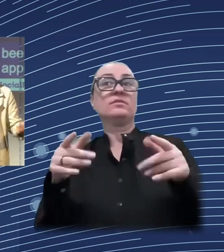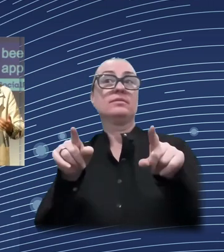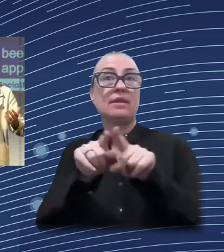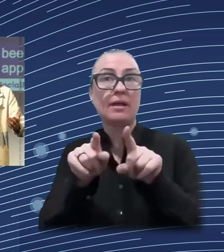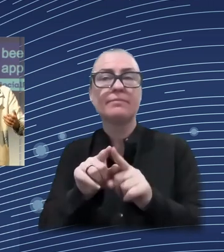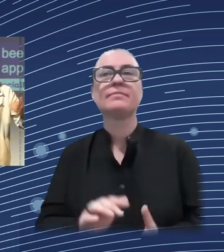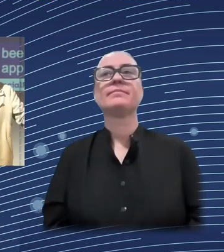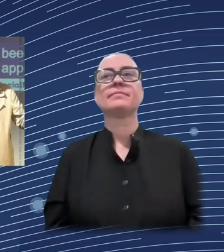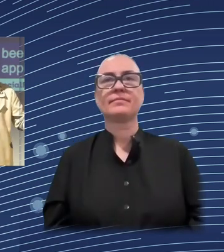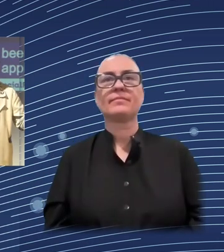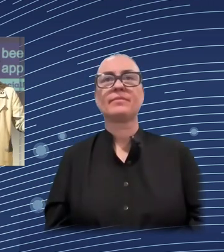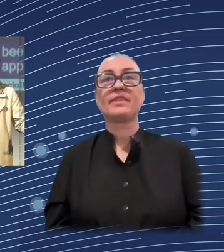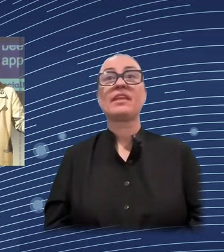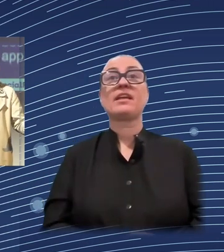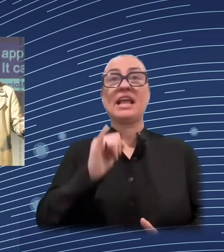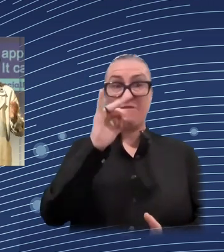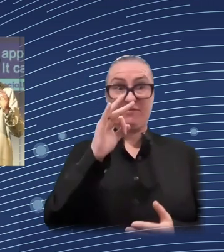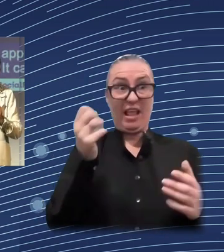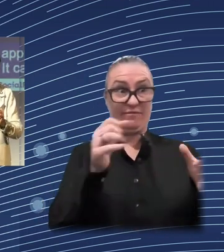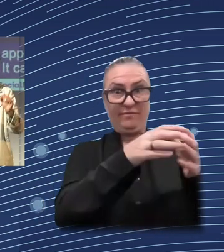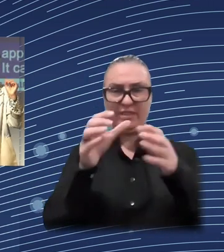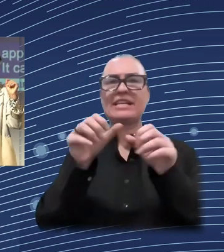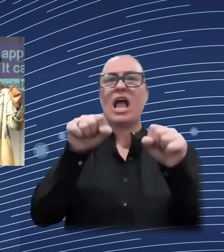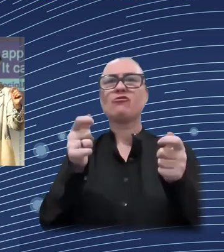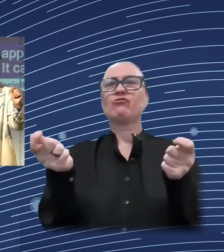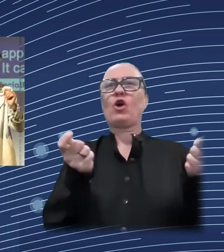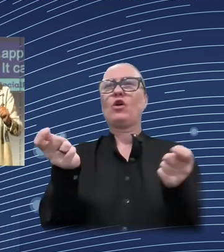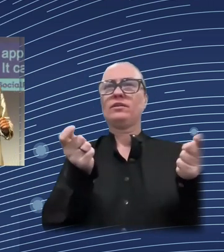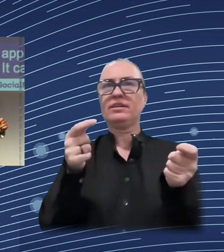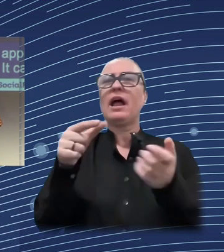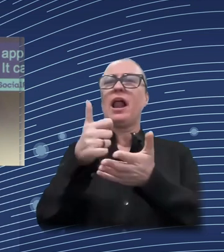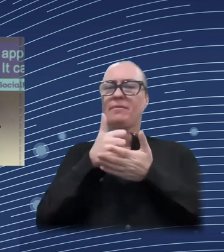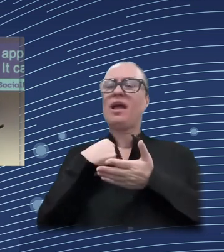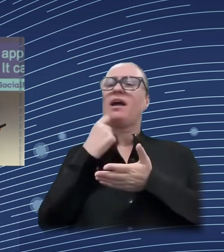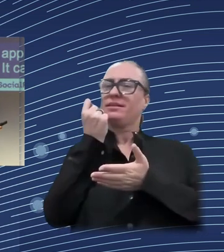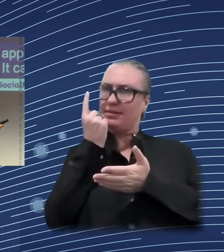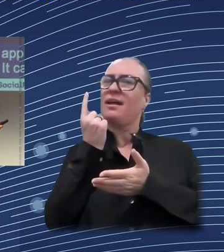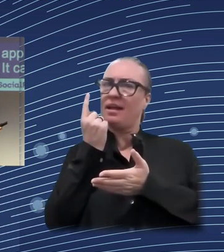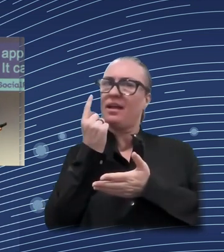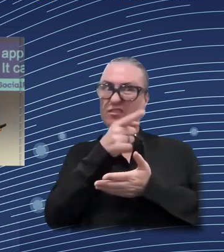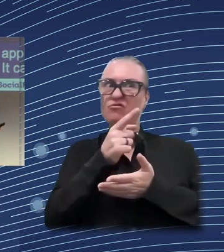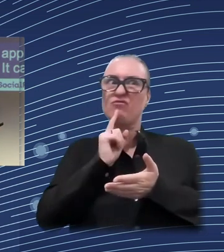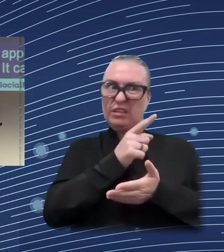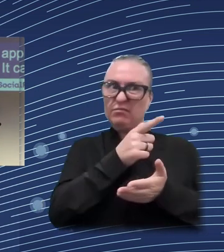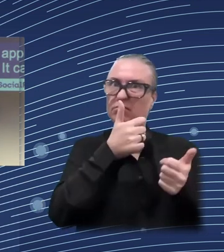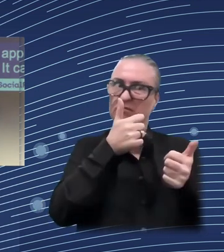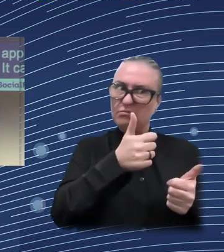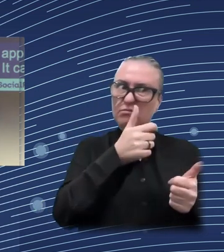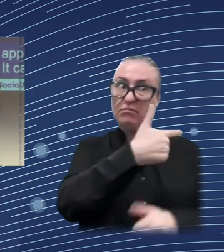which embeds thousands of things. Now it always go to a micro thing. Okay. Okay. Okay. So